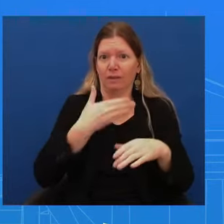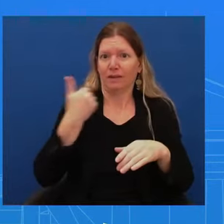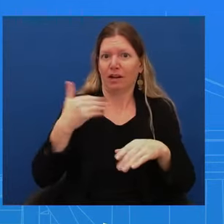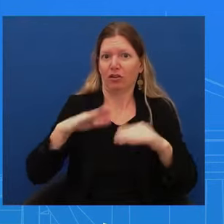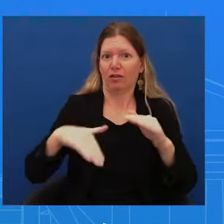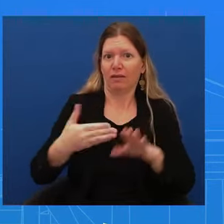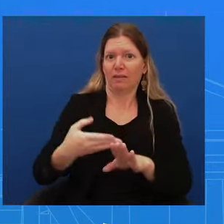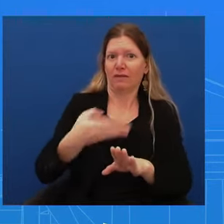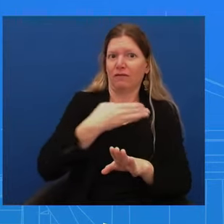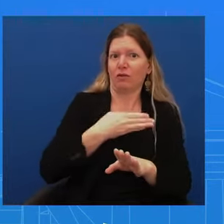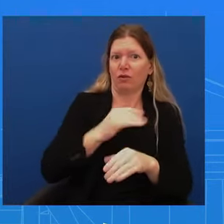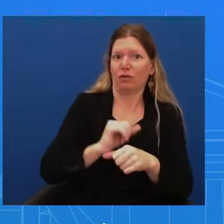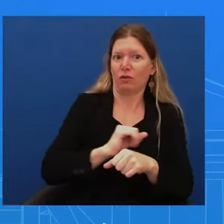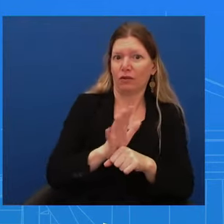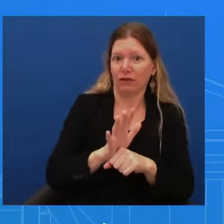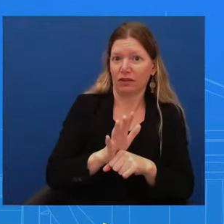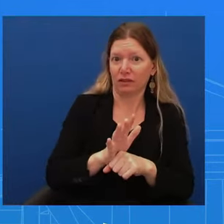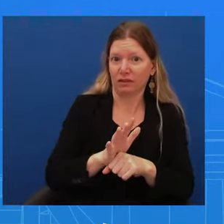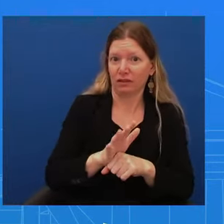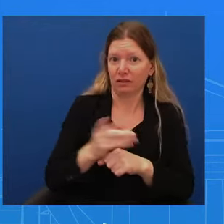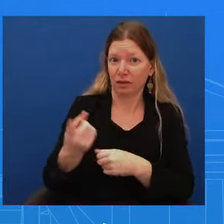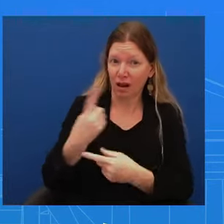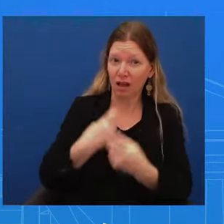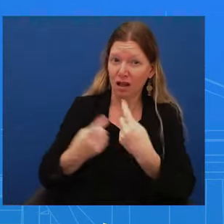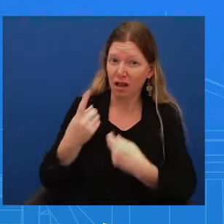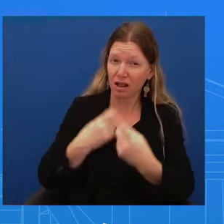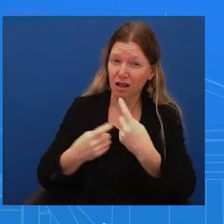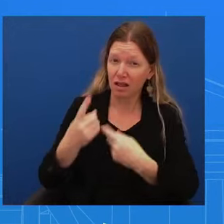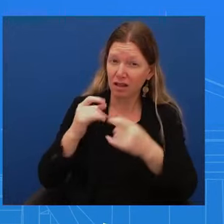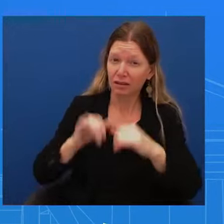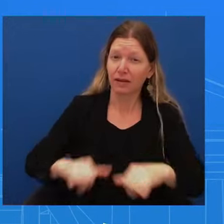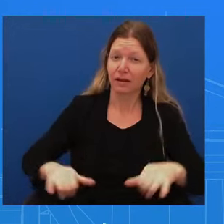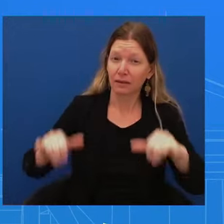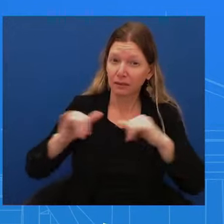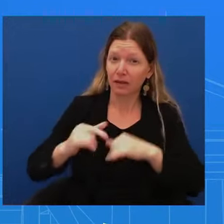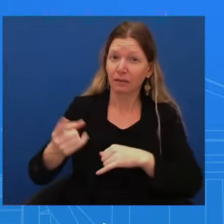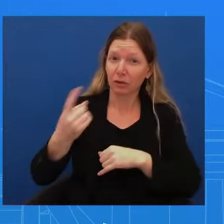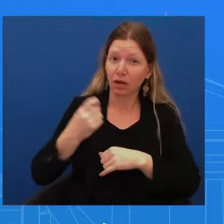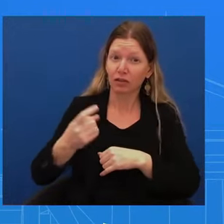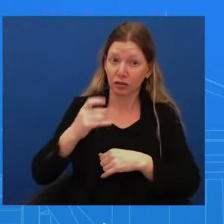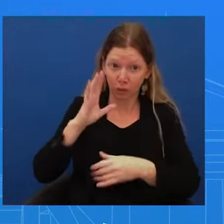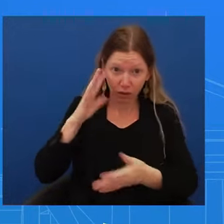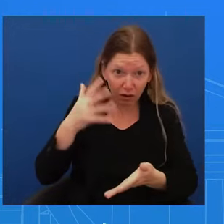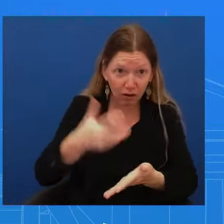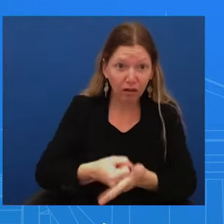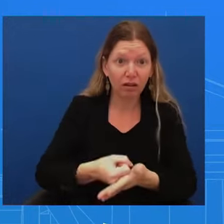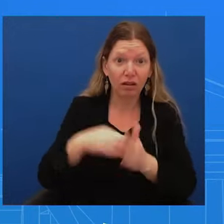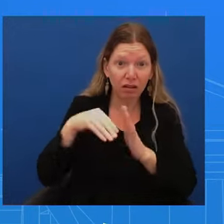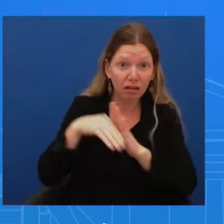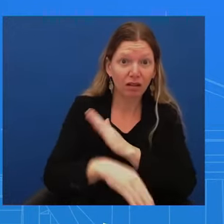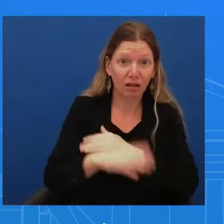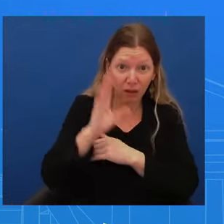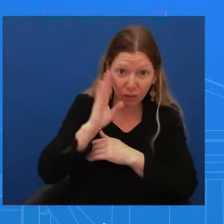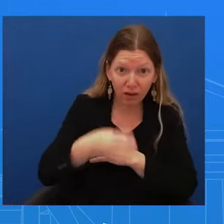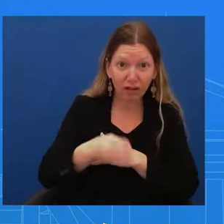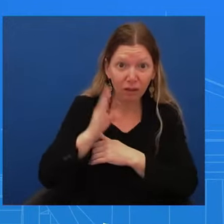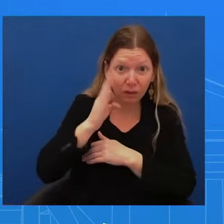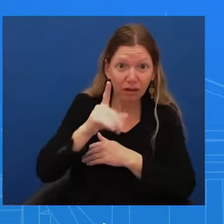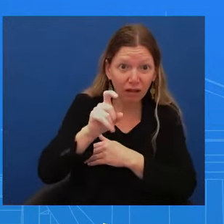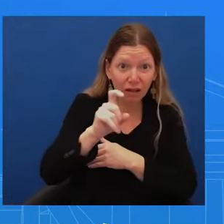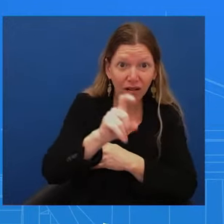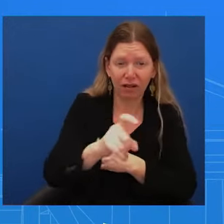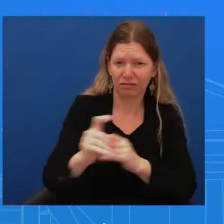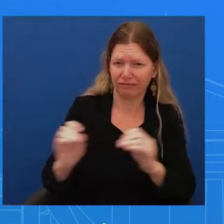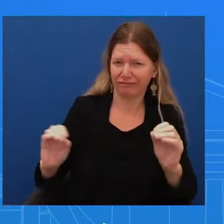and over again. They said there was going to be a recession. There was going to be a recession. And it didn't happen. It didn't happen. So I will quote Secretary Yellen here,